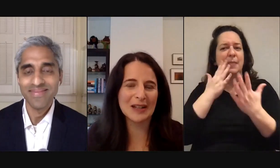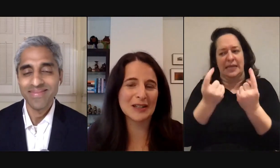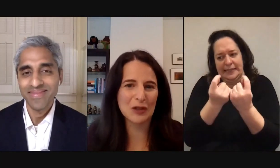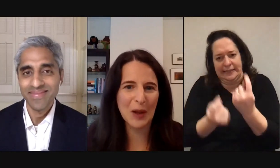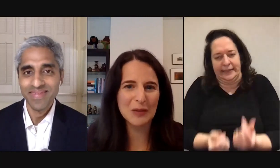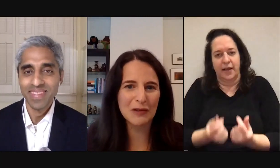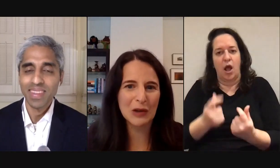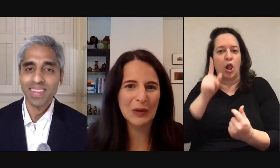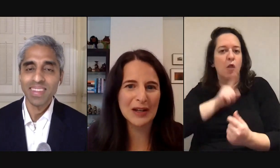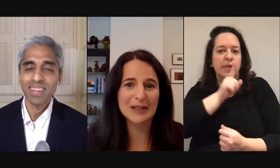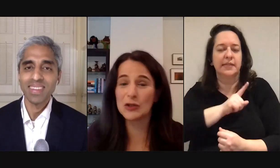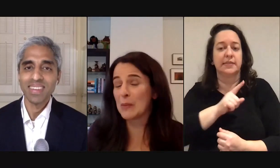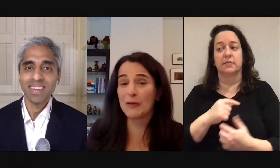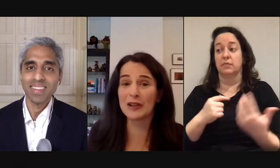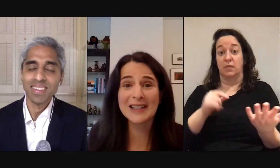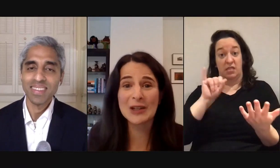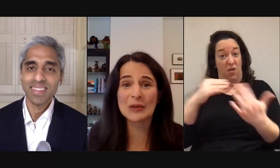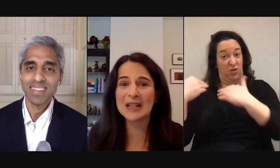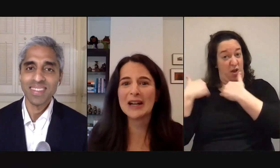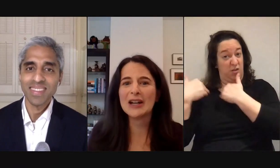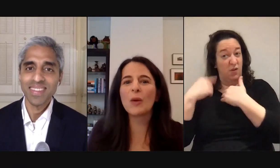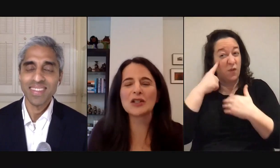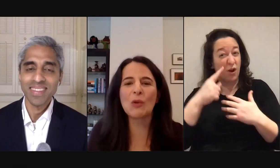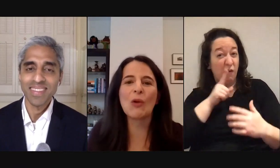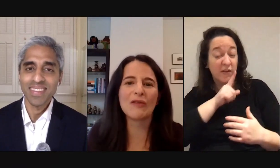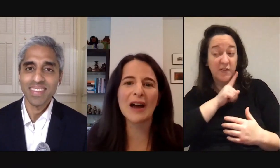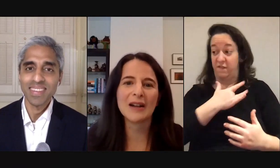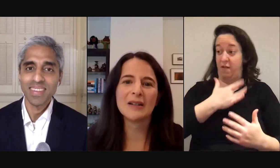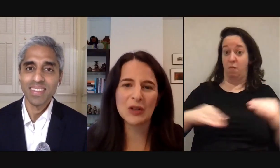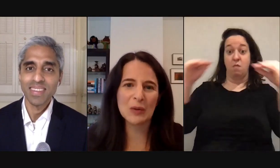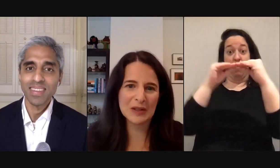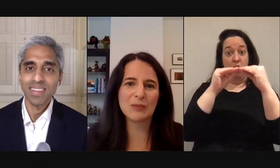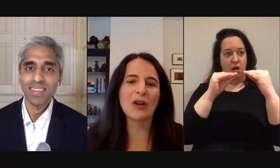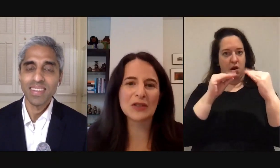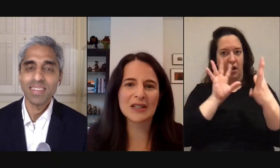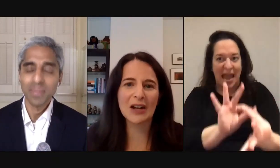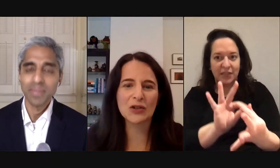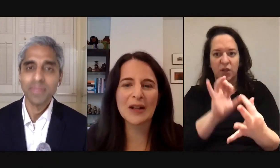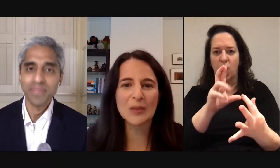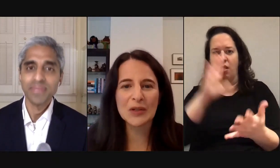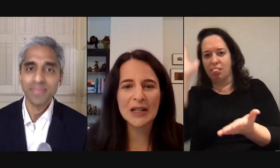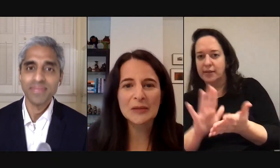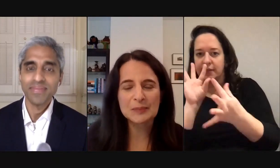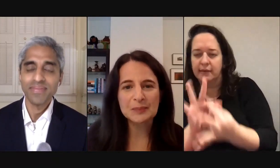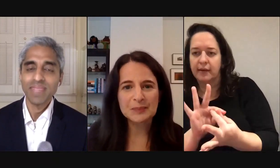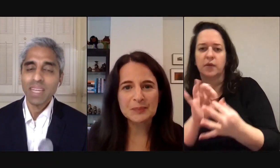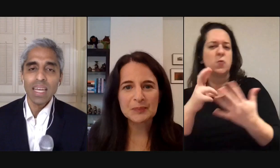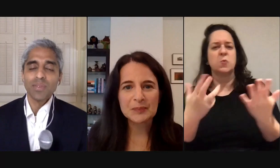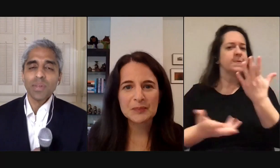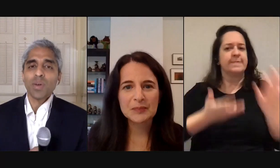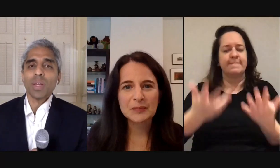you know is that stuff responsible for loneliness do people feel less lonely and what's the role of that you know in these broader societal trends that we're seeing